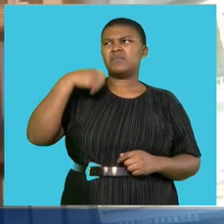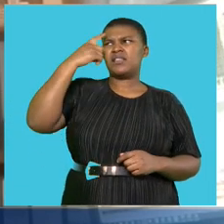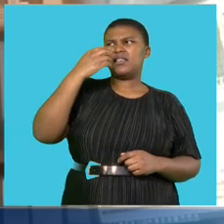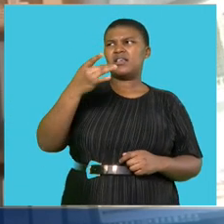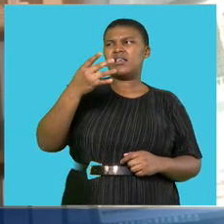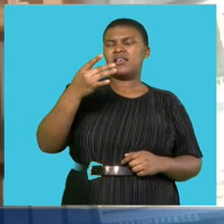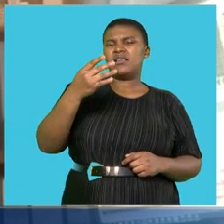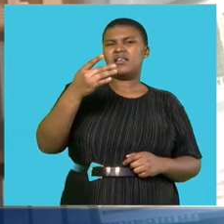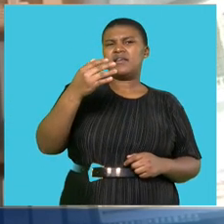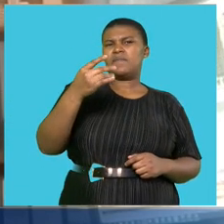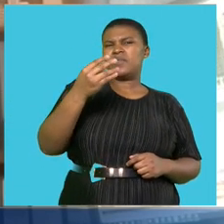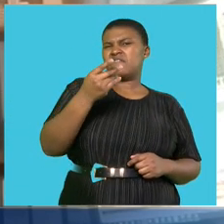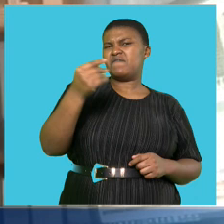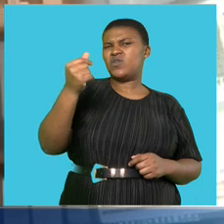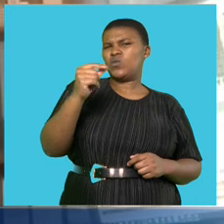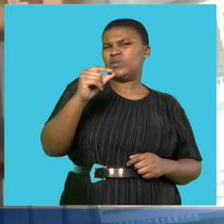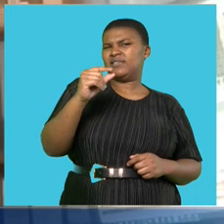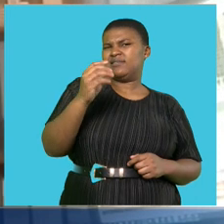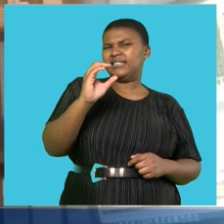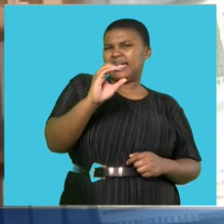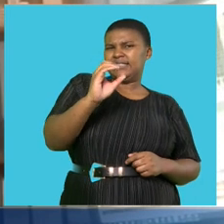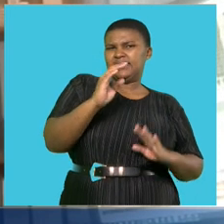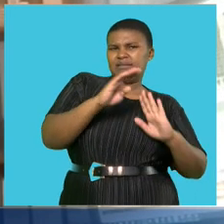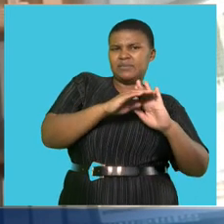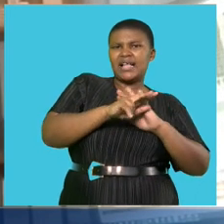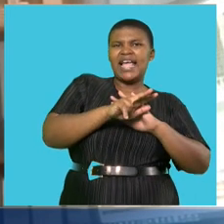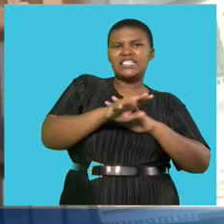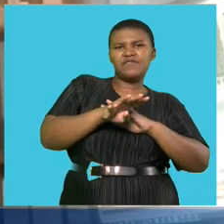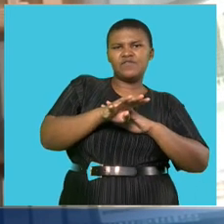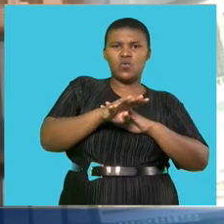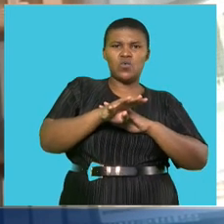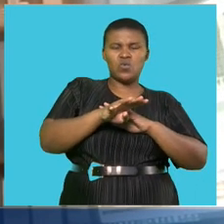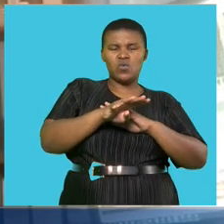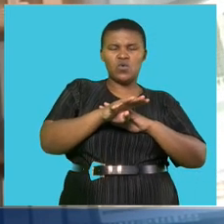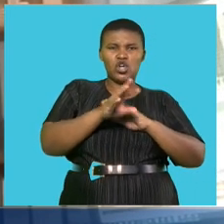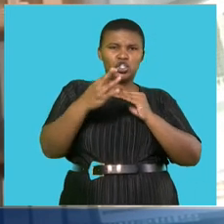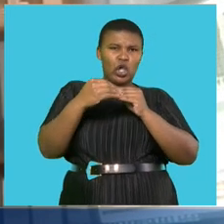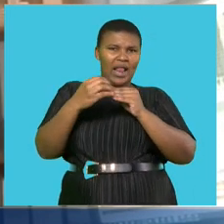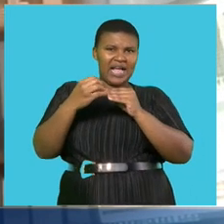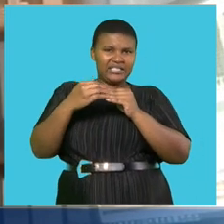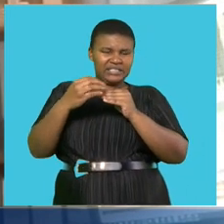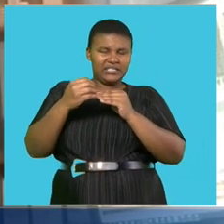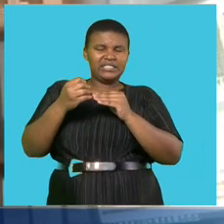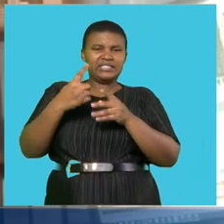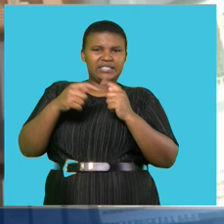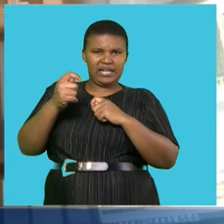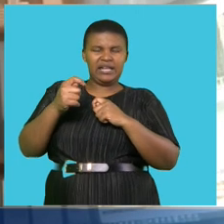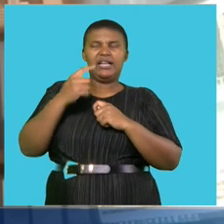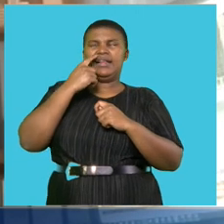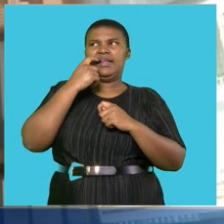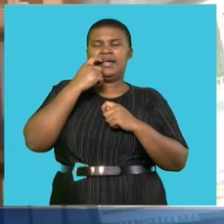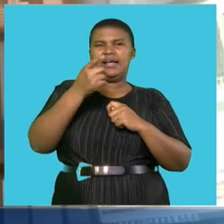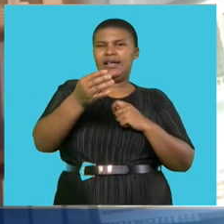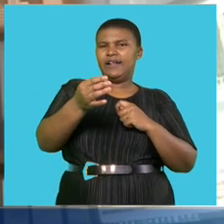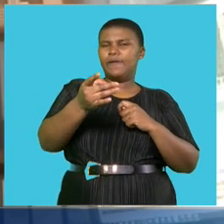a few cents below the $84 or close to the $84 a barrel mark. But